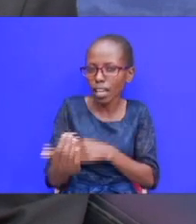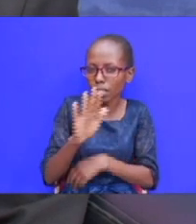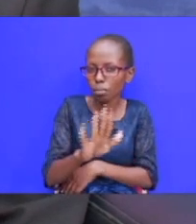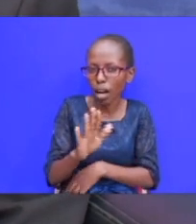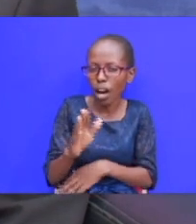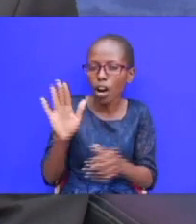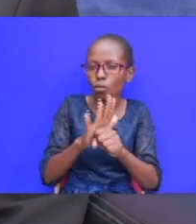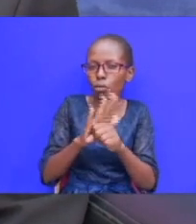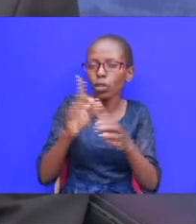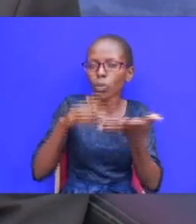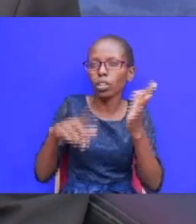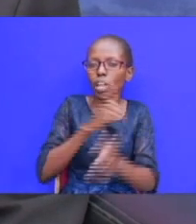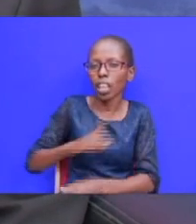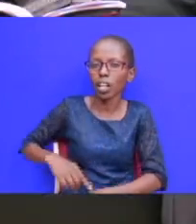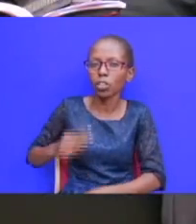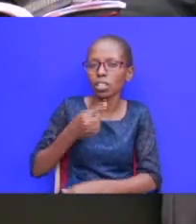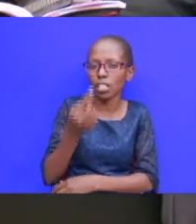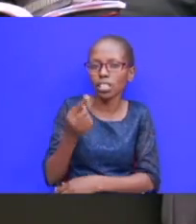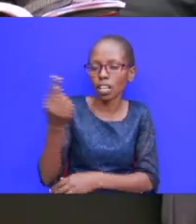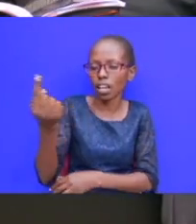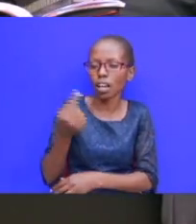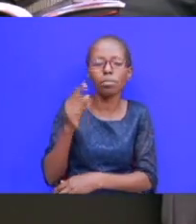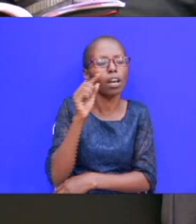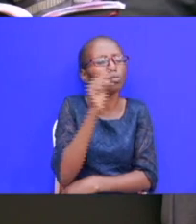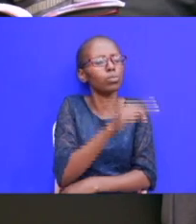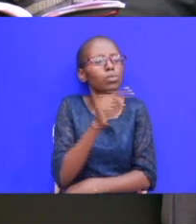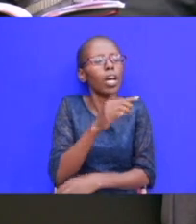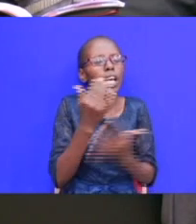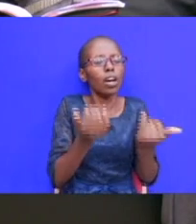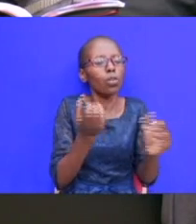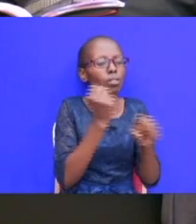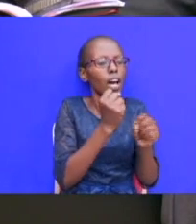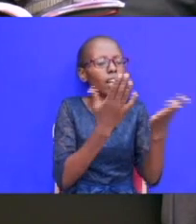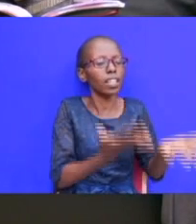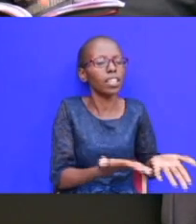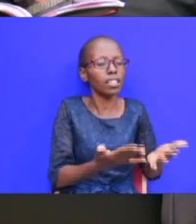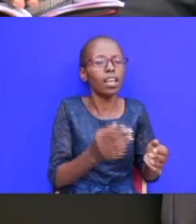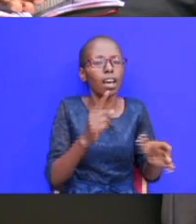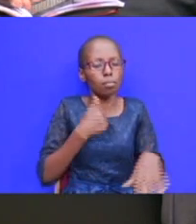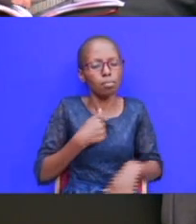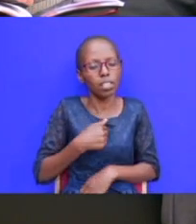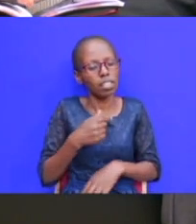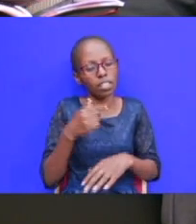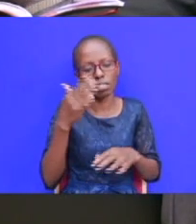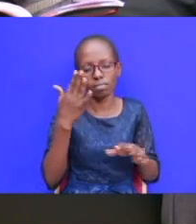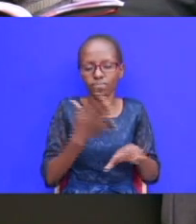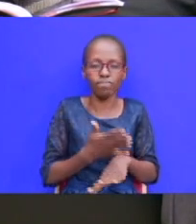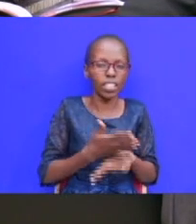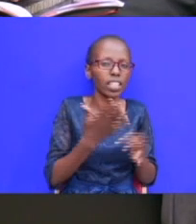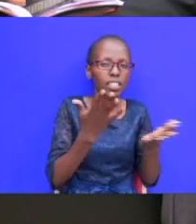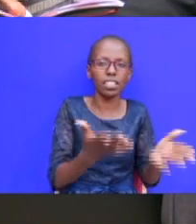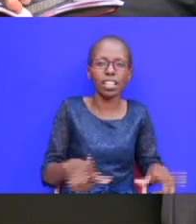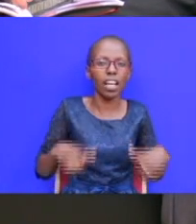he comes and rebukes them that you have now done this i will be insulted in this land i will